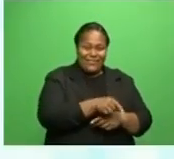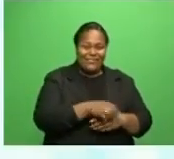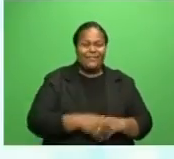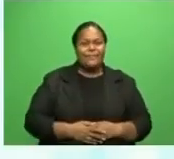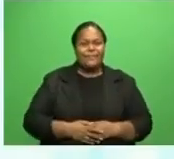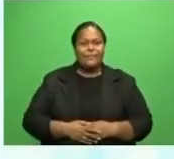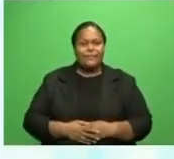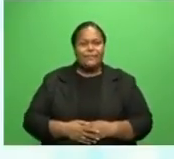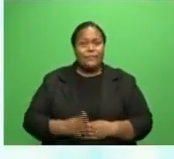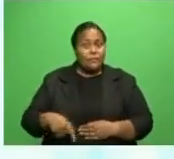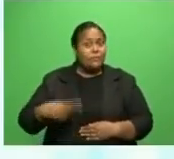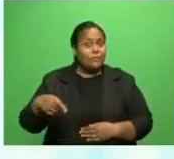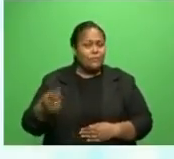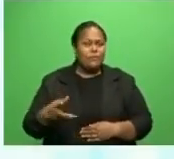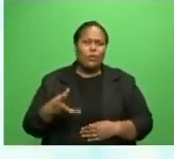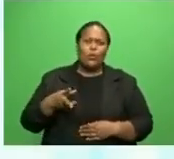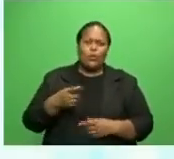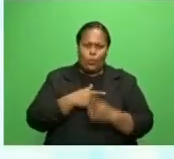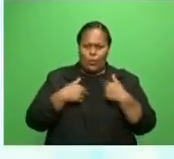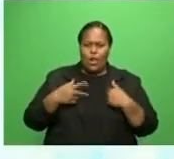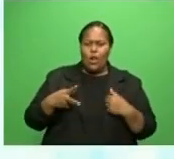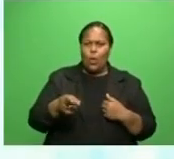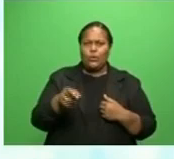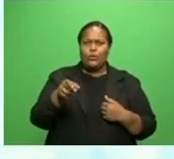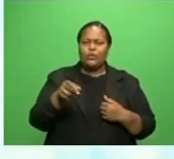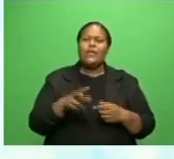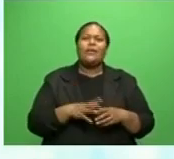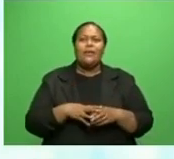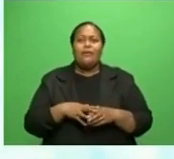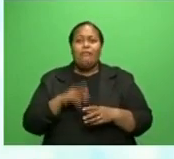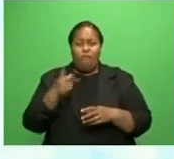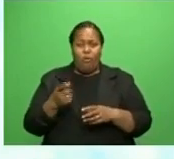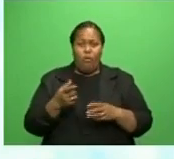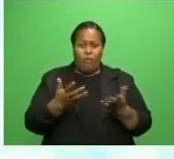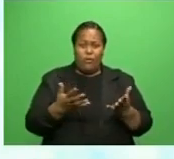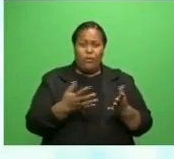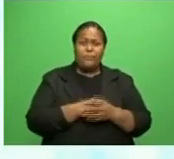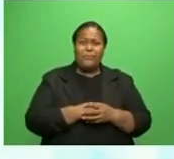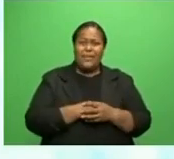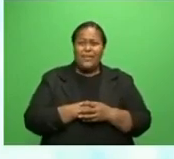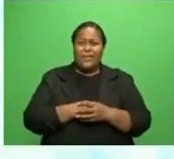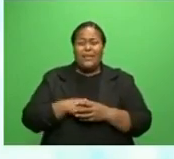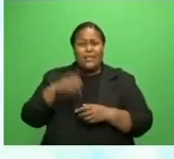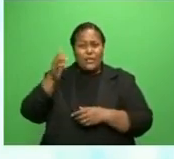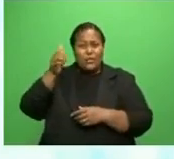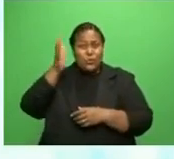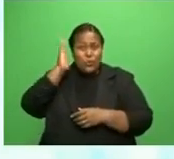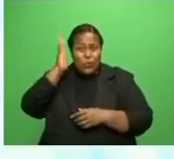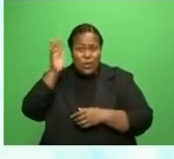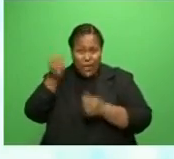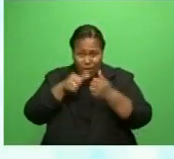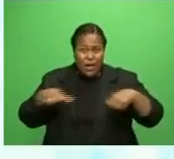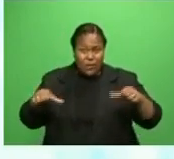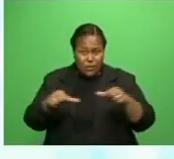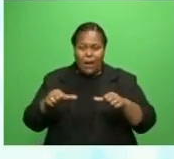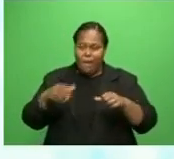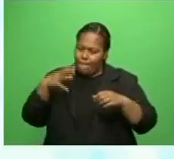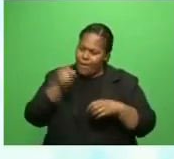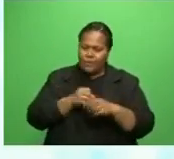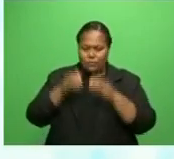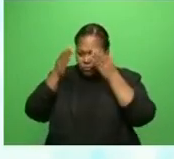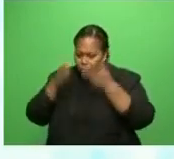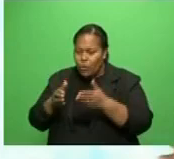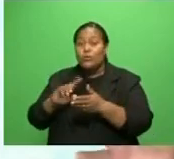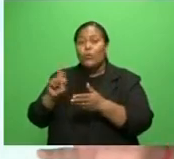revised unit in Coronavio Agricultural Registration which will concentrate on developing products so that